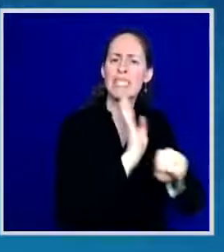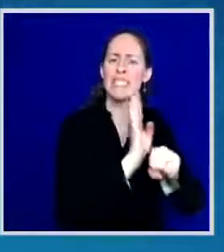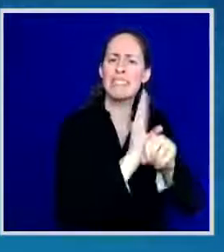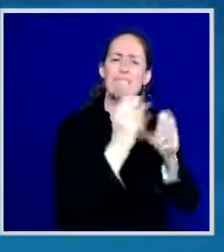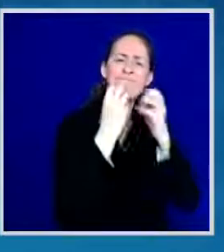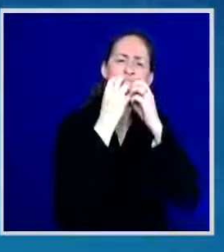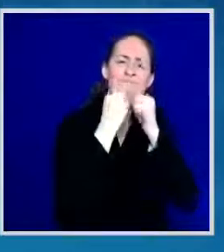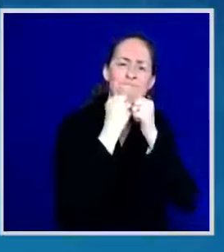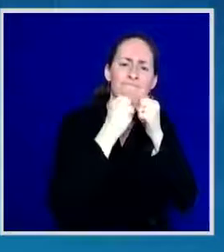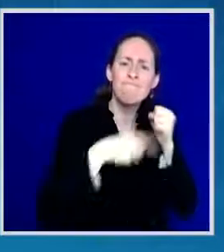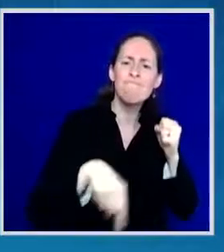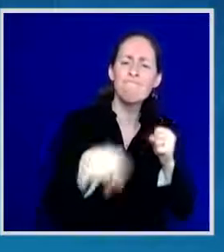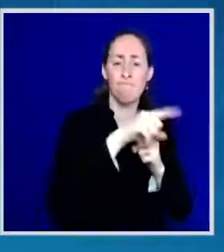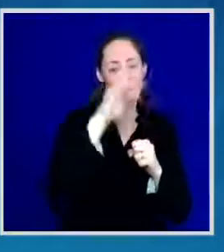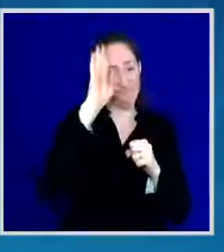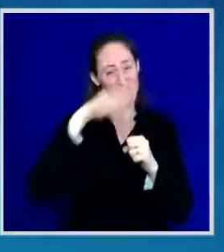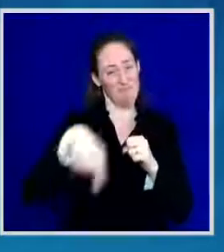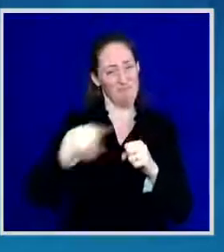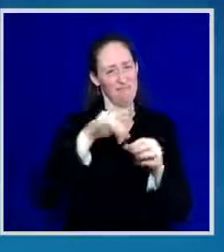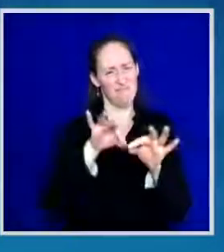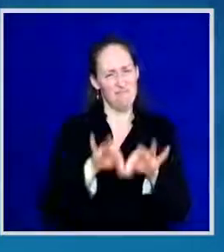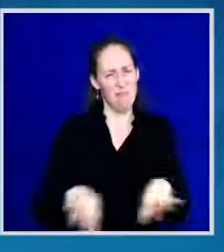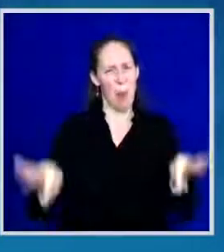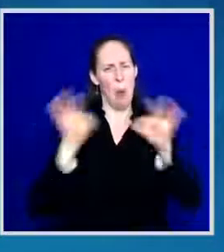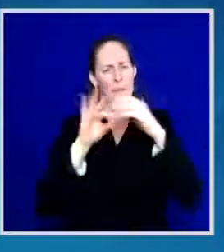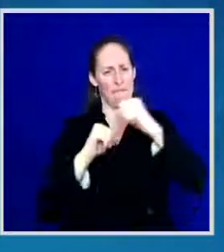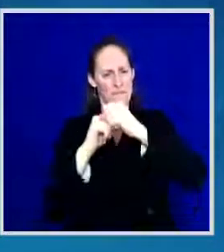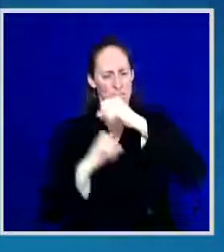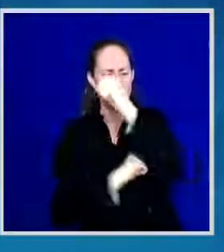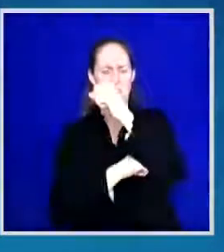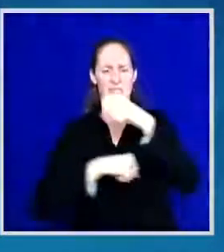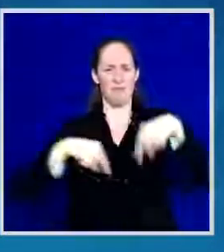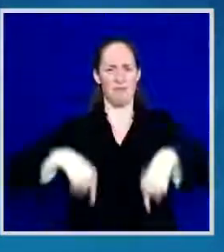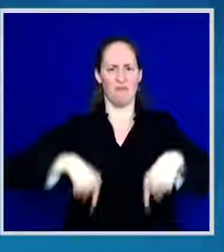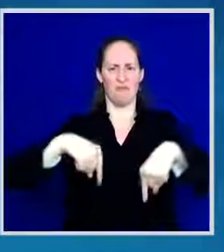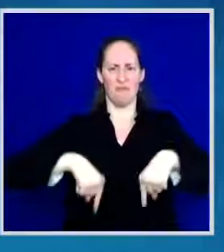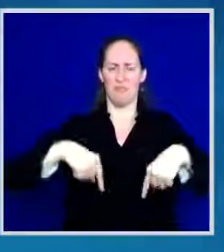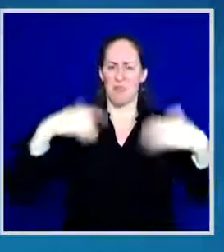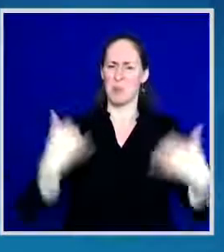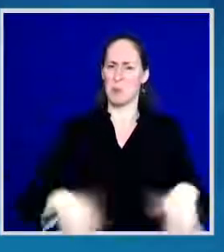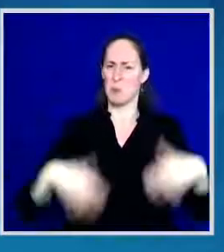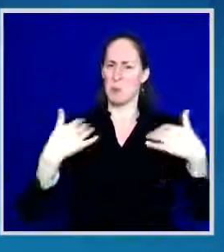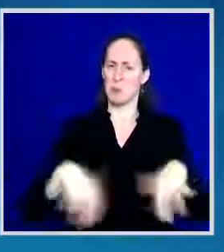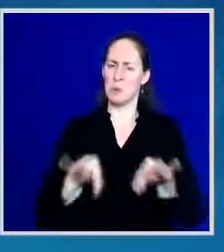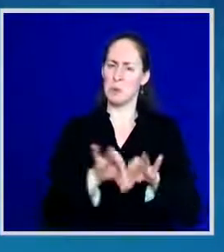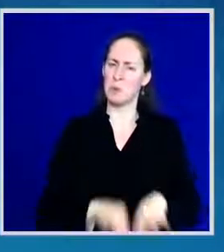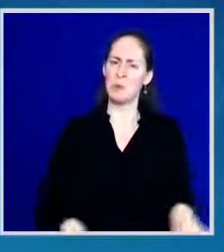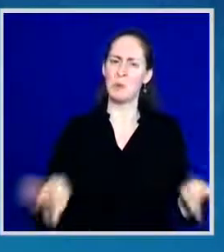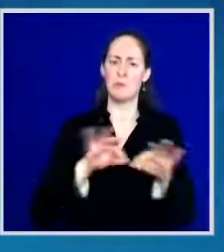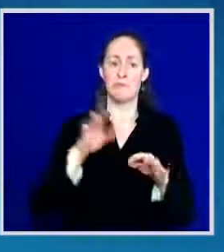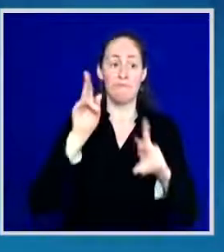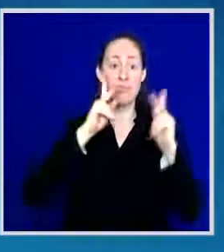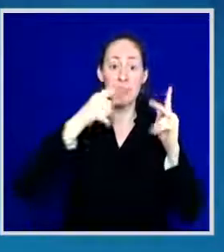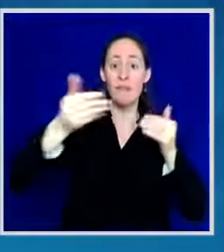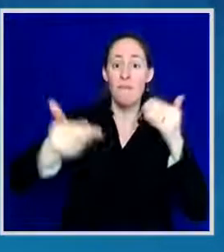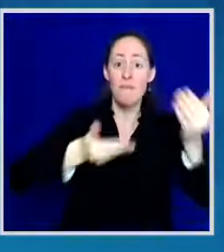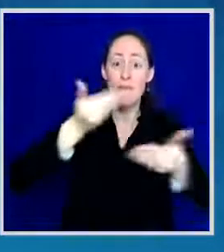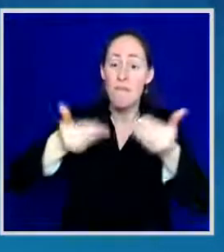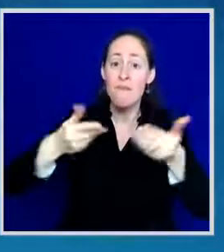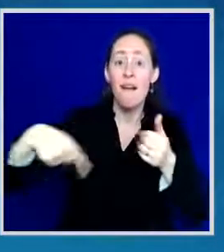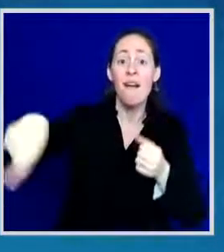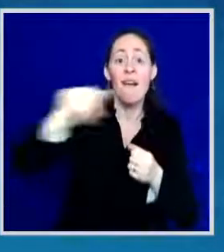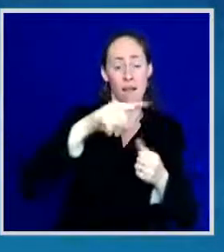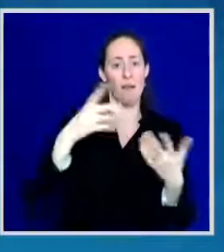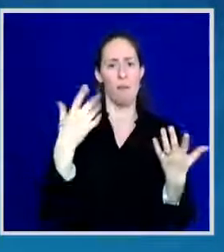culture of a community. Baltimore knows that well. Our small businesses employ about half of America's workers. And making sure